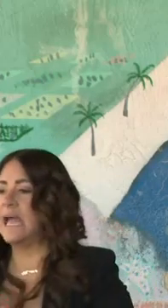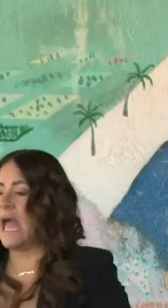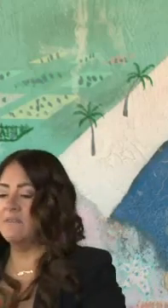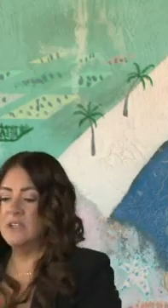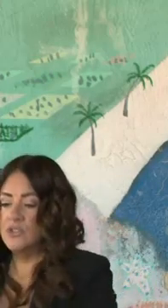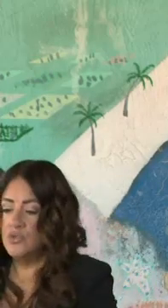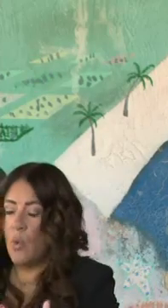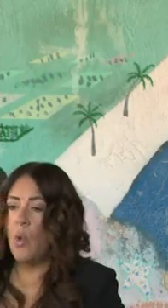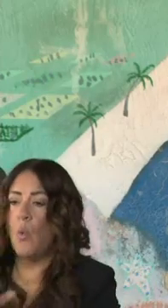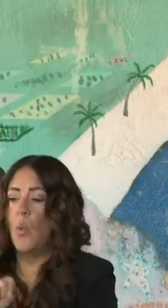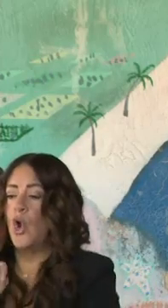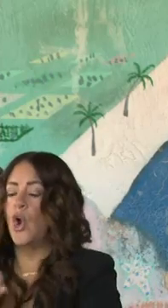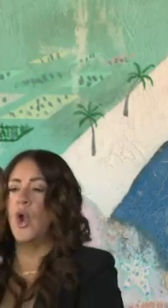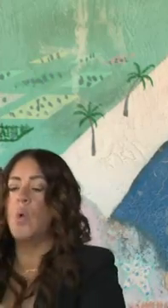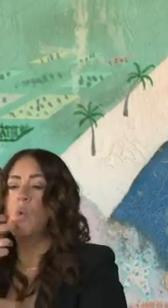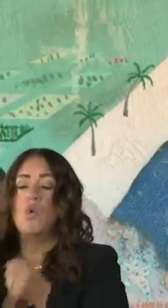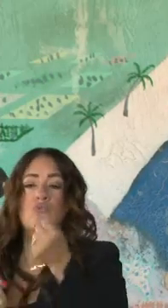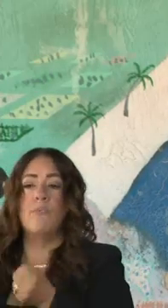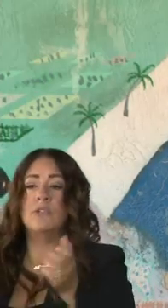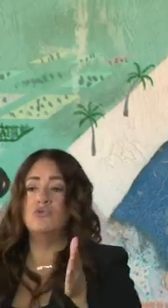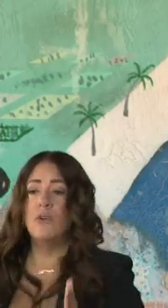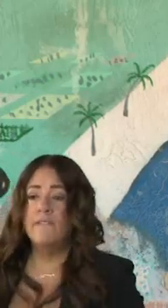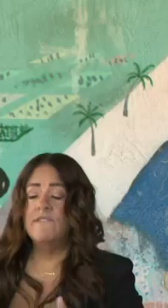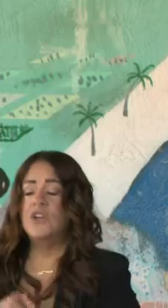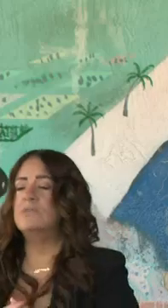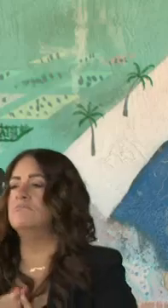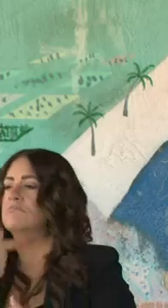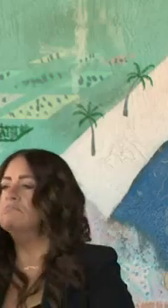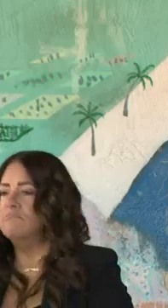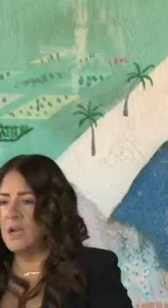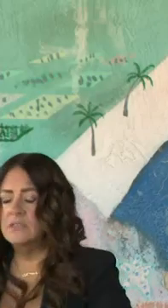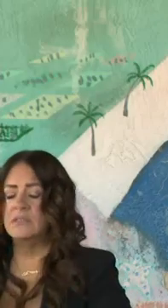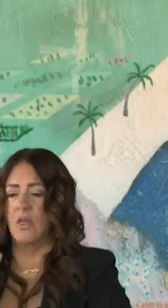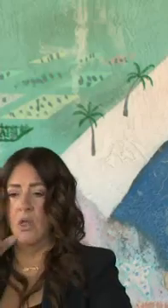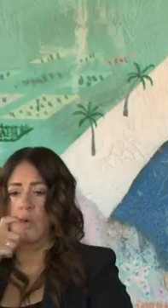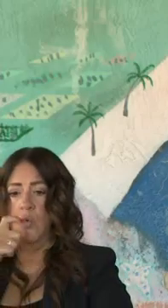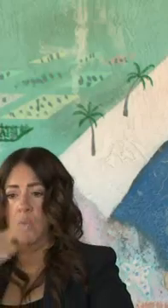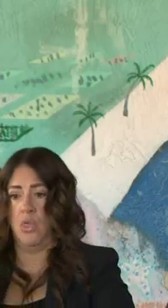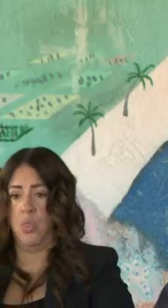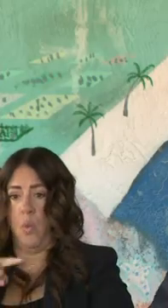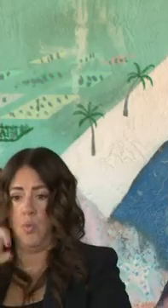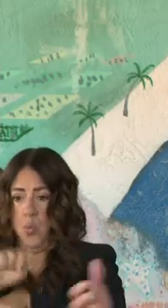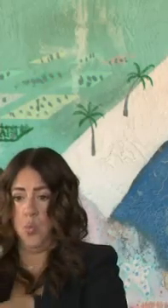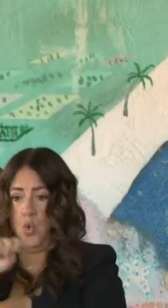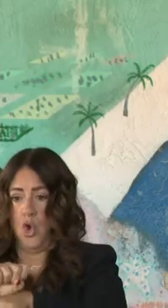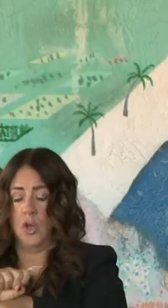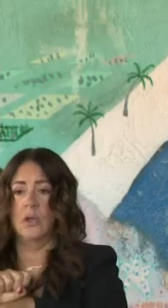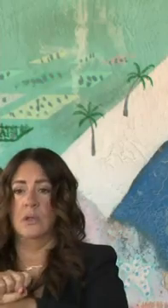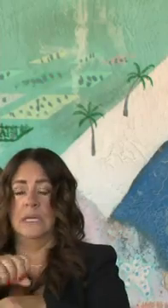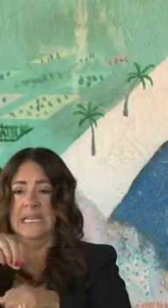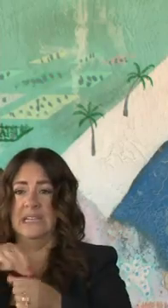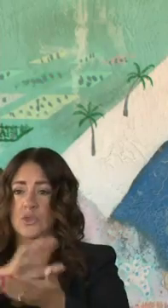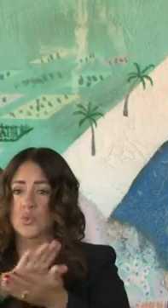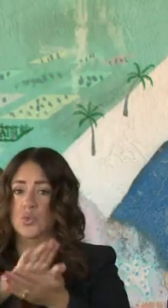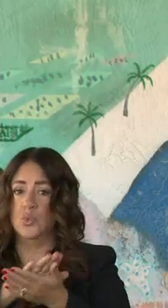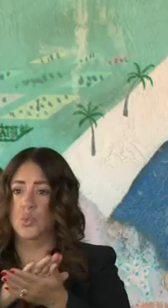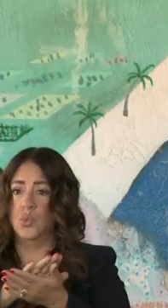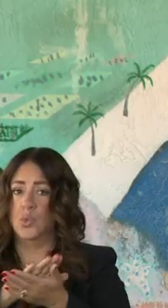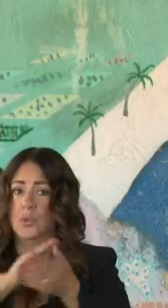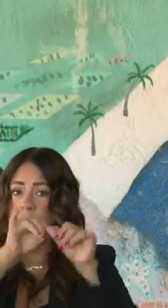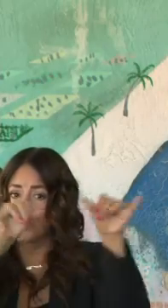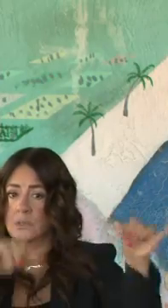bus drivers, folks that are critical to supporting the entire school ecosystem,